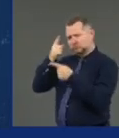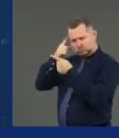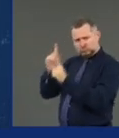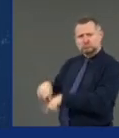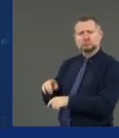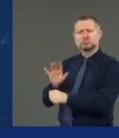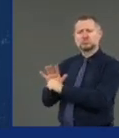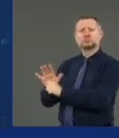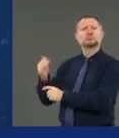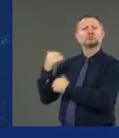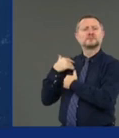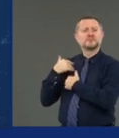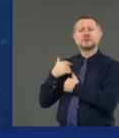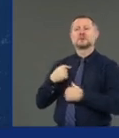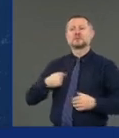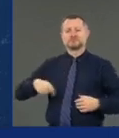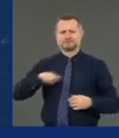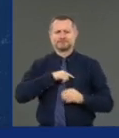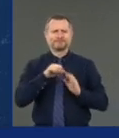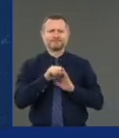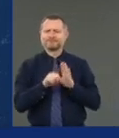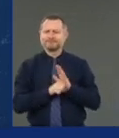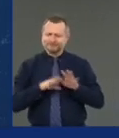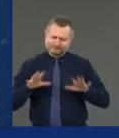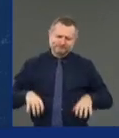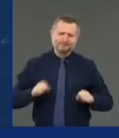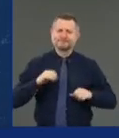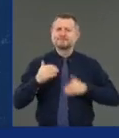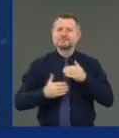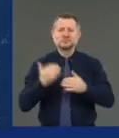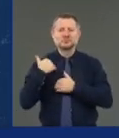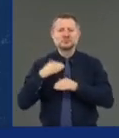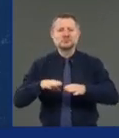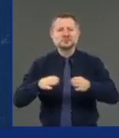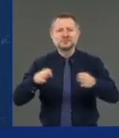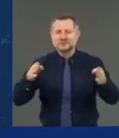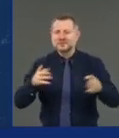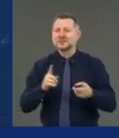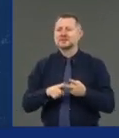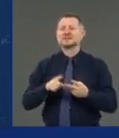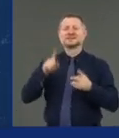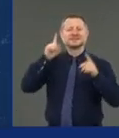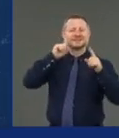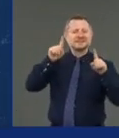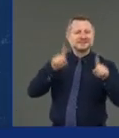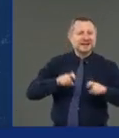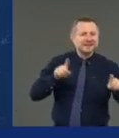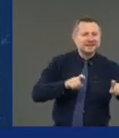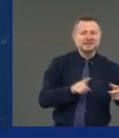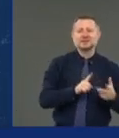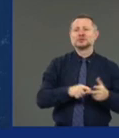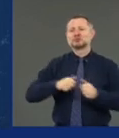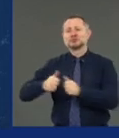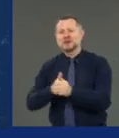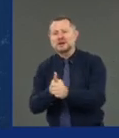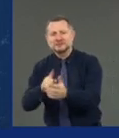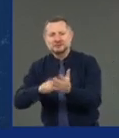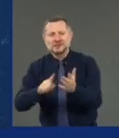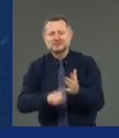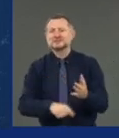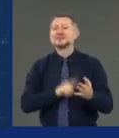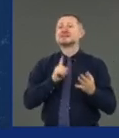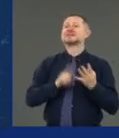States are responsible for testing. States are responsible for tracing. States are responsible for the health care system. States are responsible for the